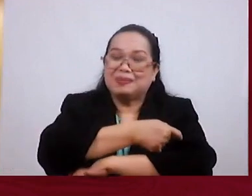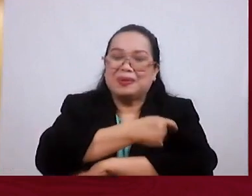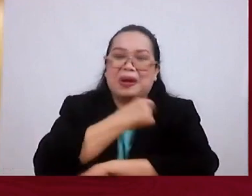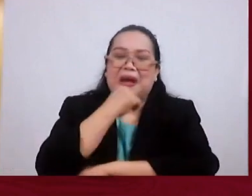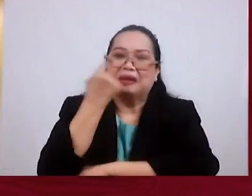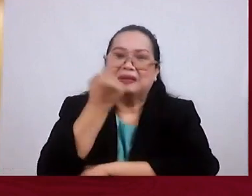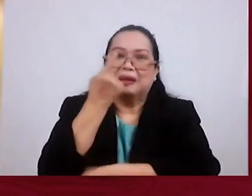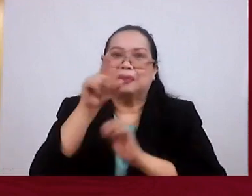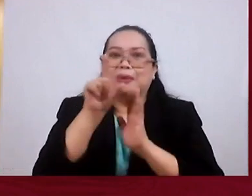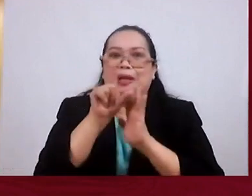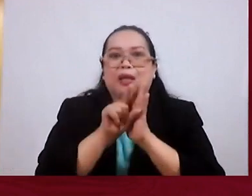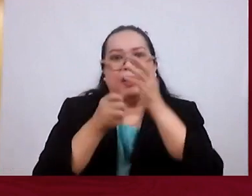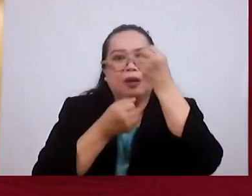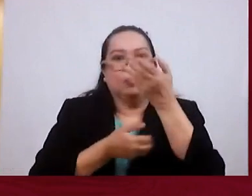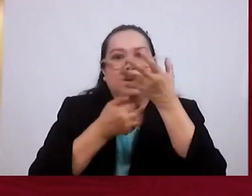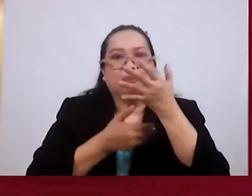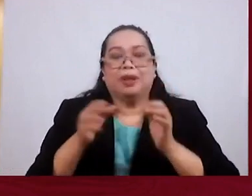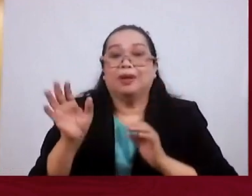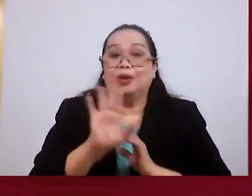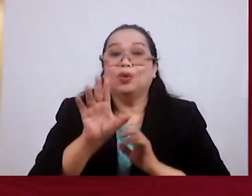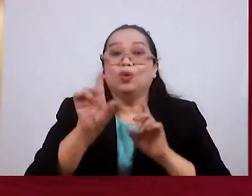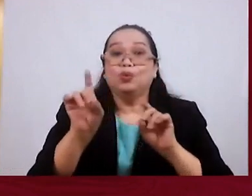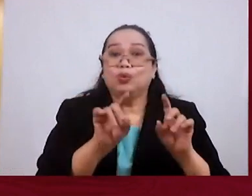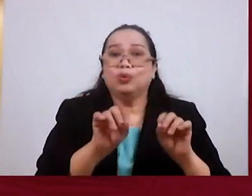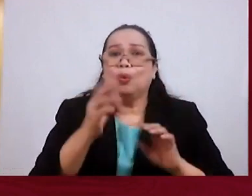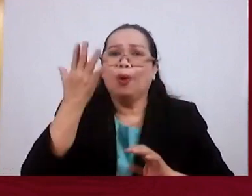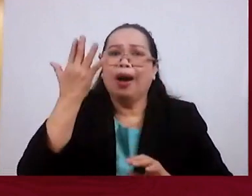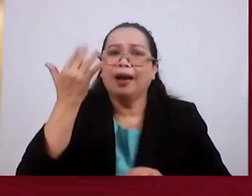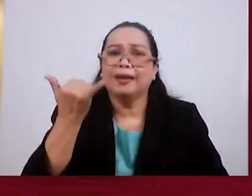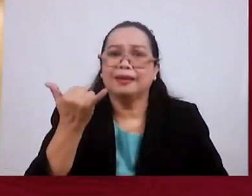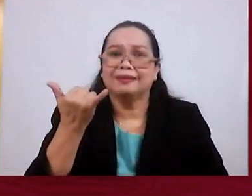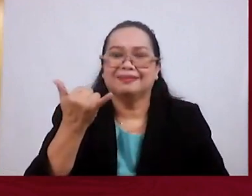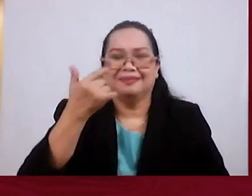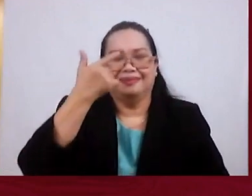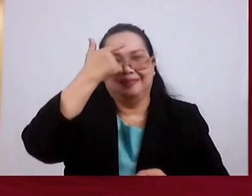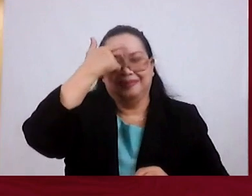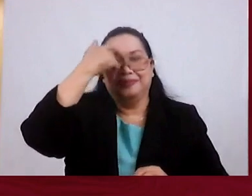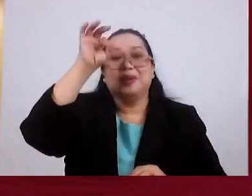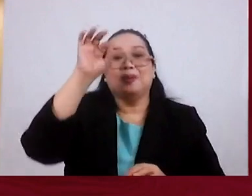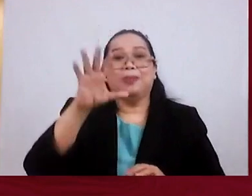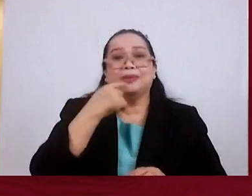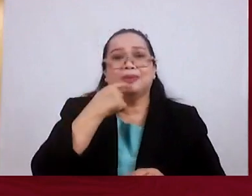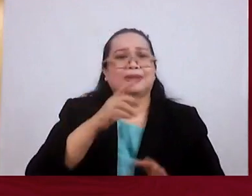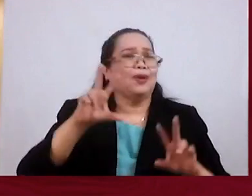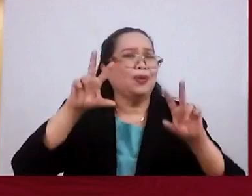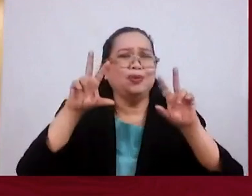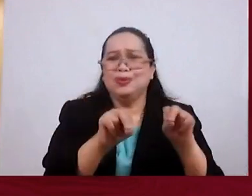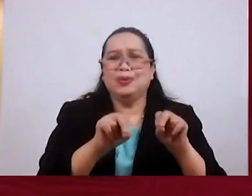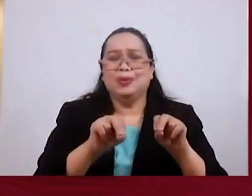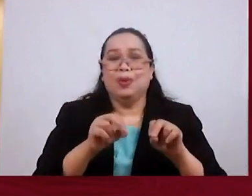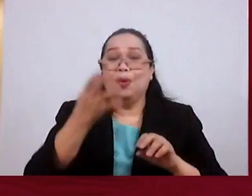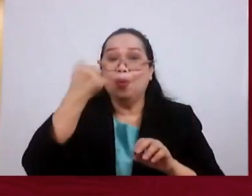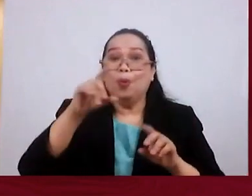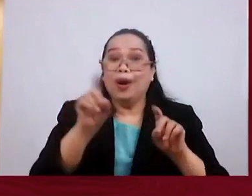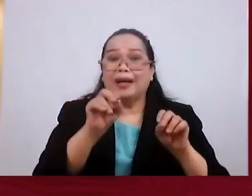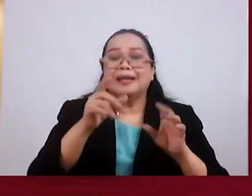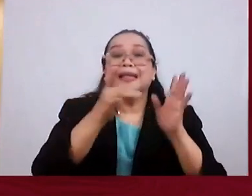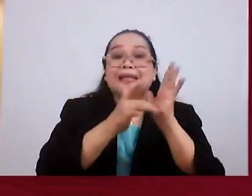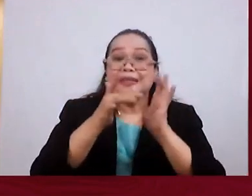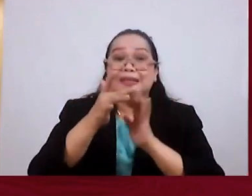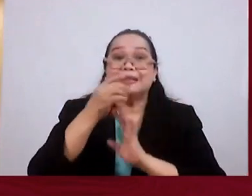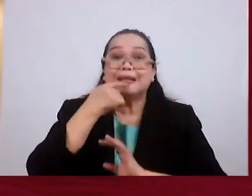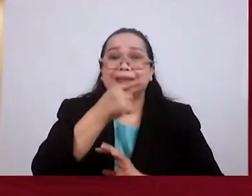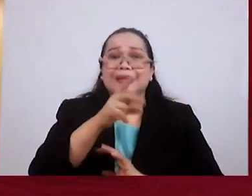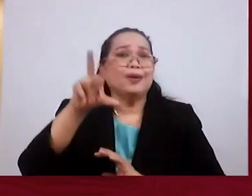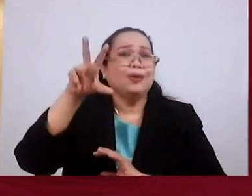Observation For Us You Know Let's Do This Why Because The Pastor Said So No Let's Do This Why Because Jesus Said